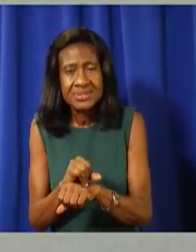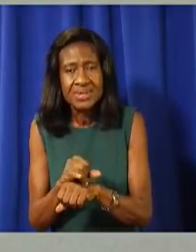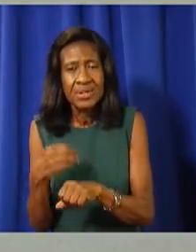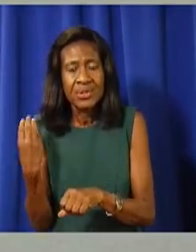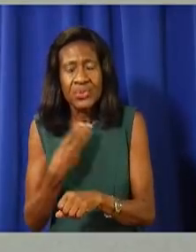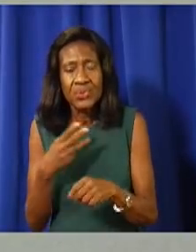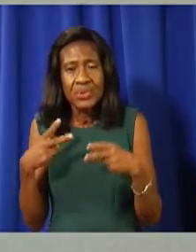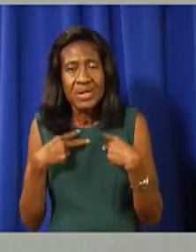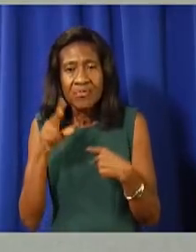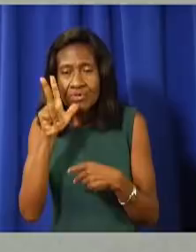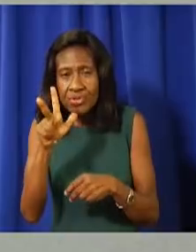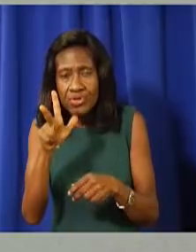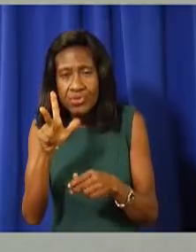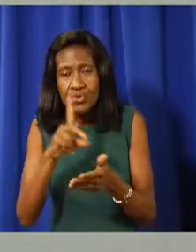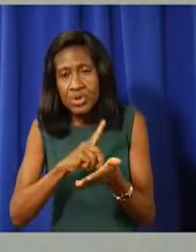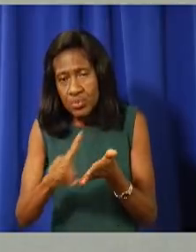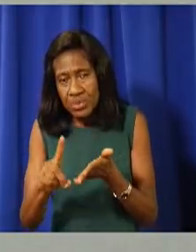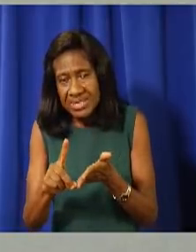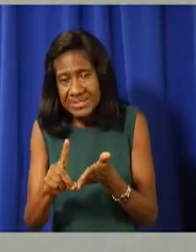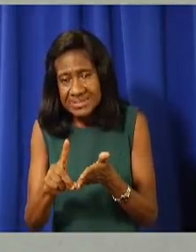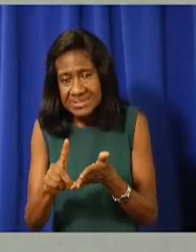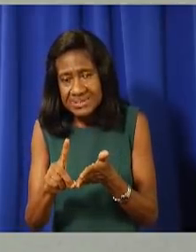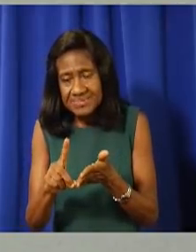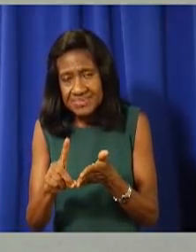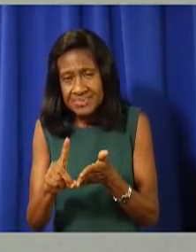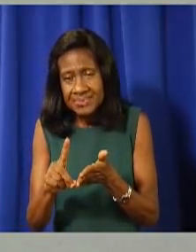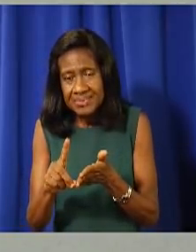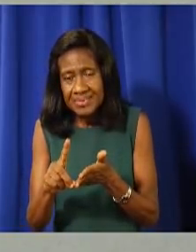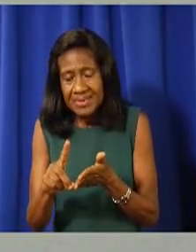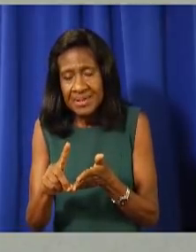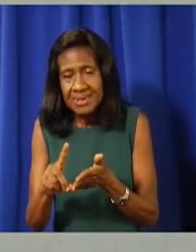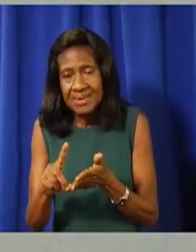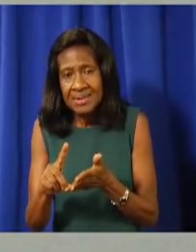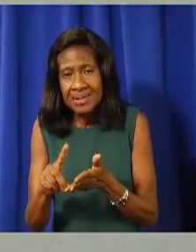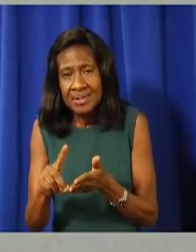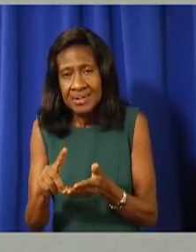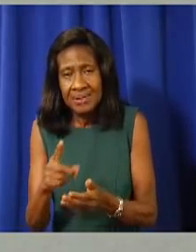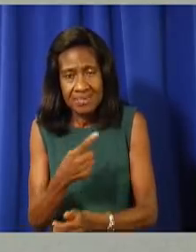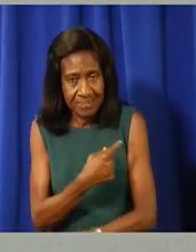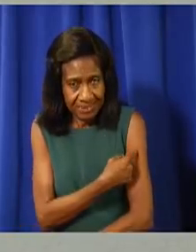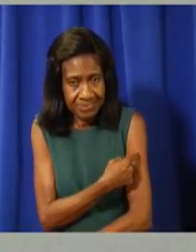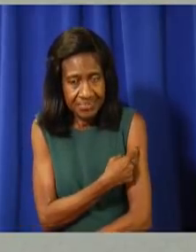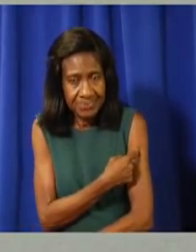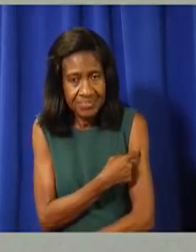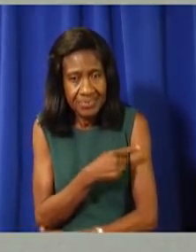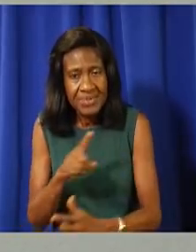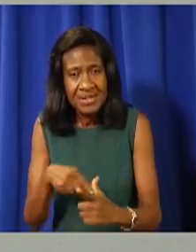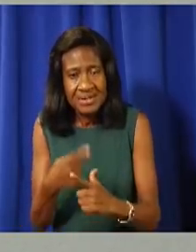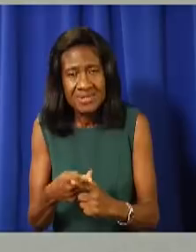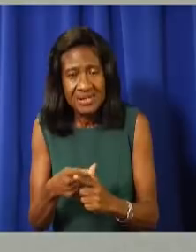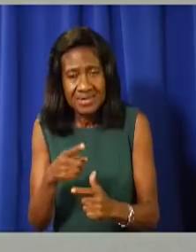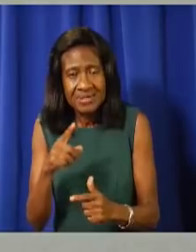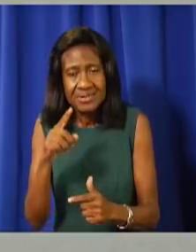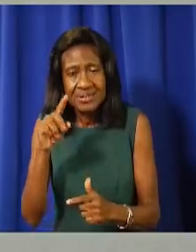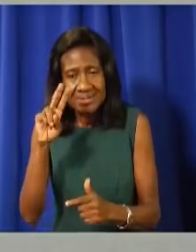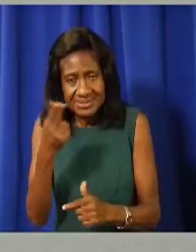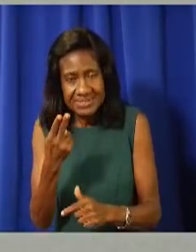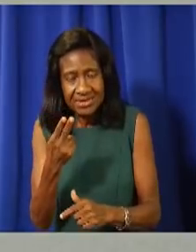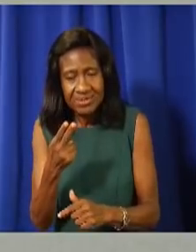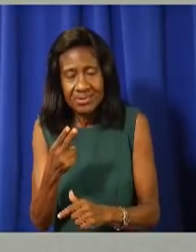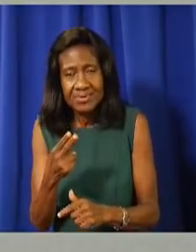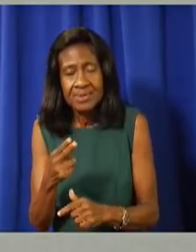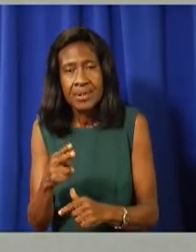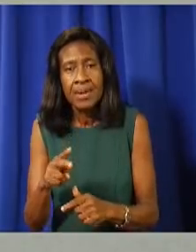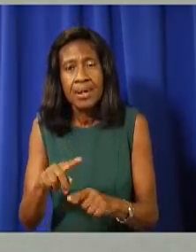weeks in doses. As it turns out, that longer gap does seem to provide better protection against immunity. We have also had